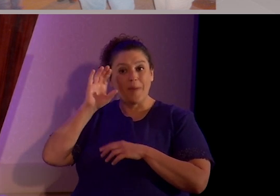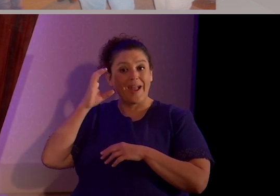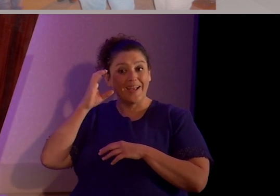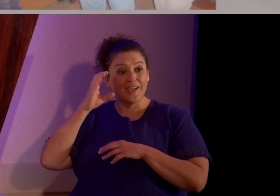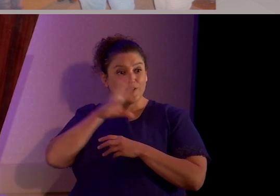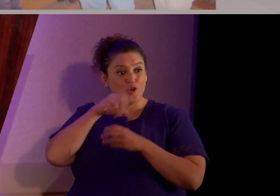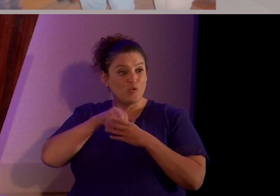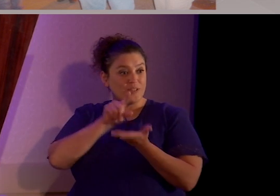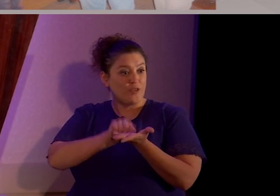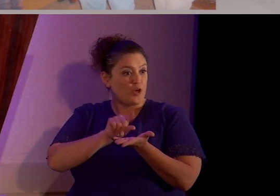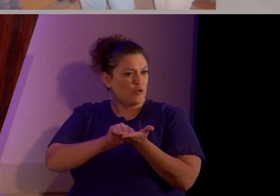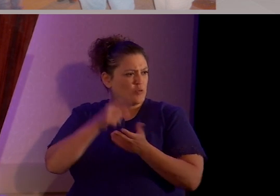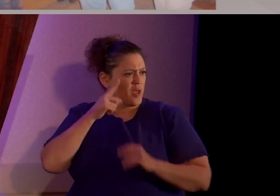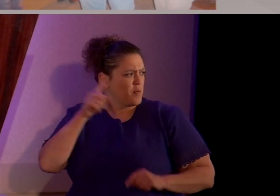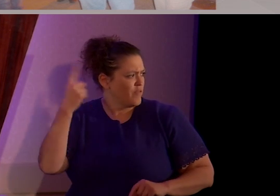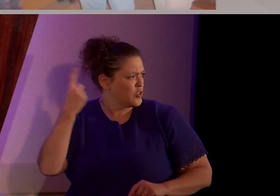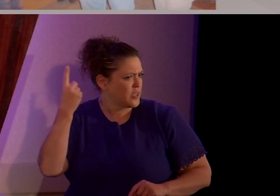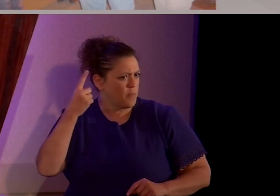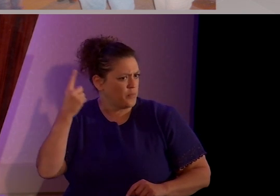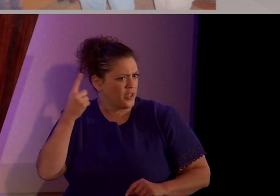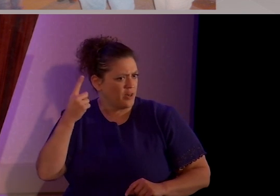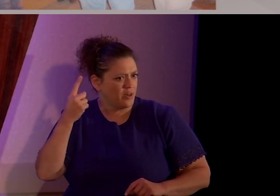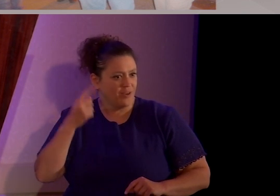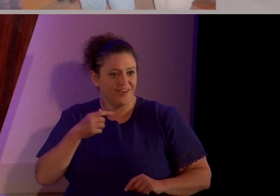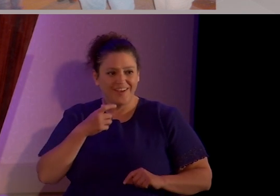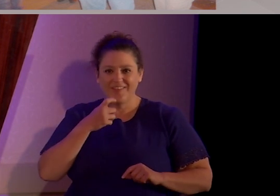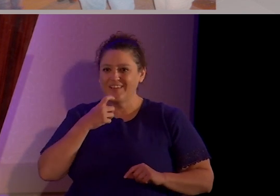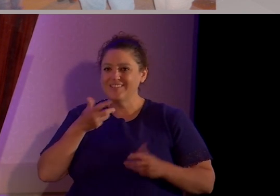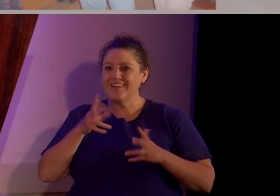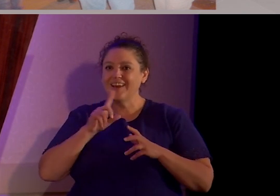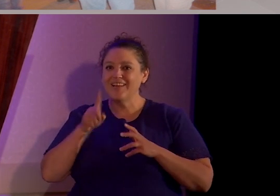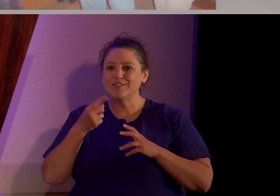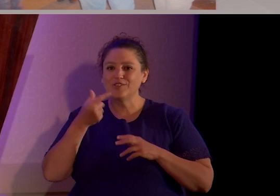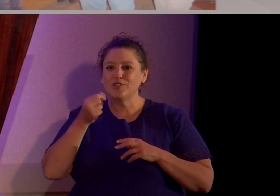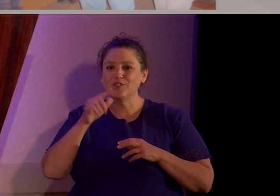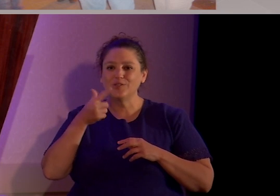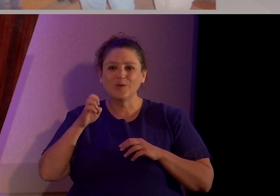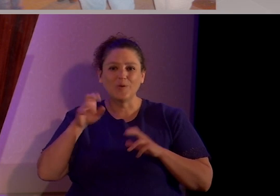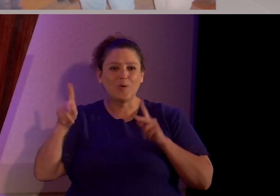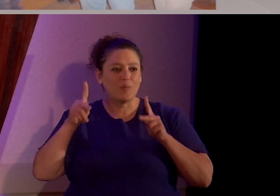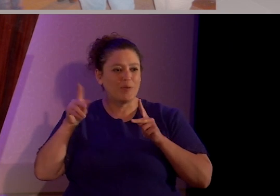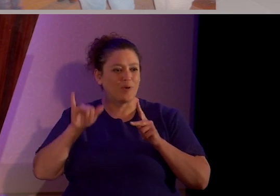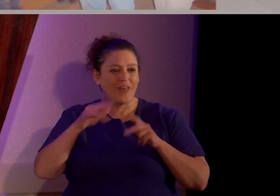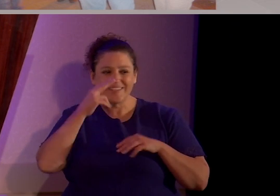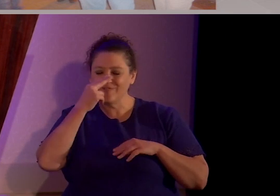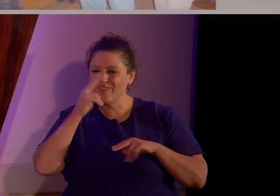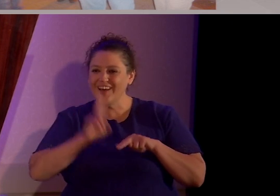And then it's like, hey, let's just Google people. This is fun.